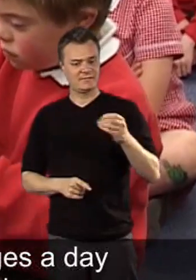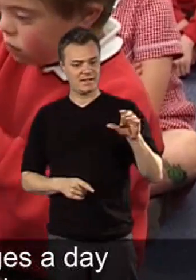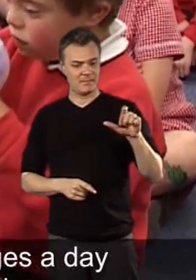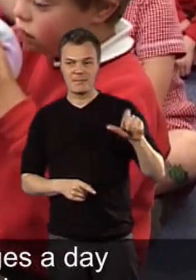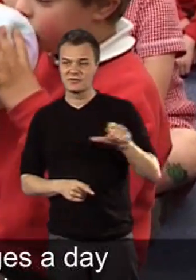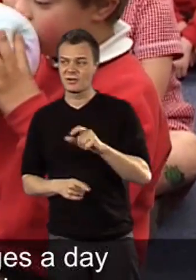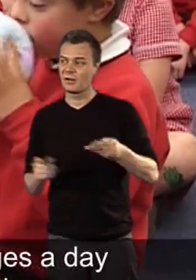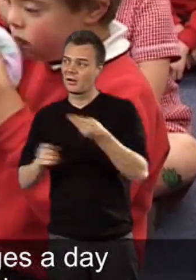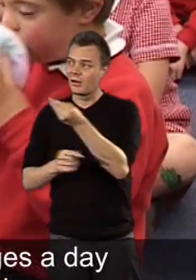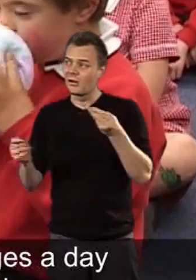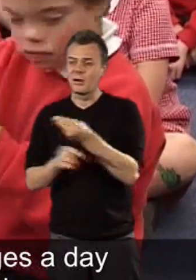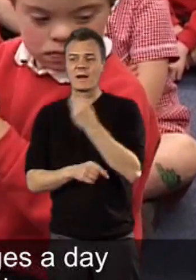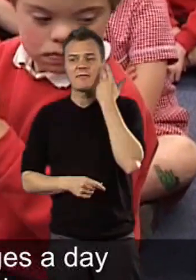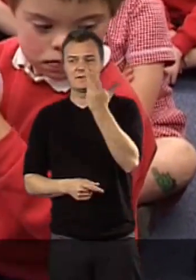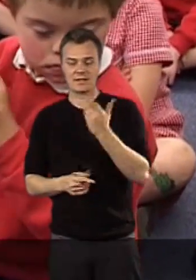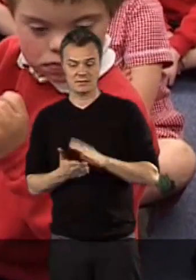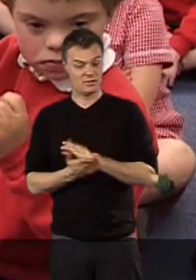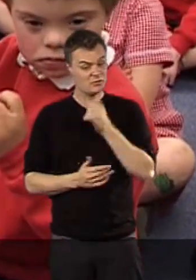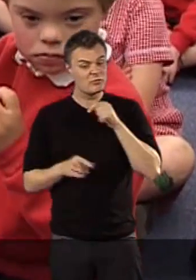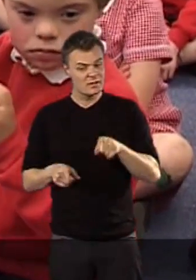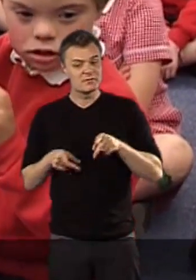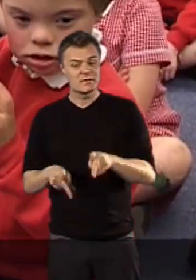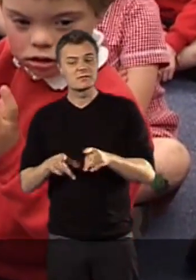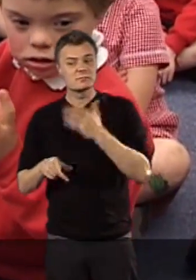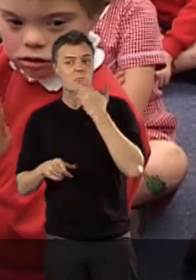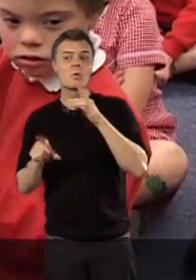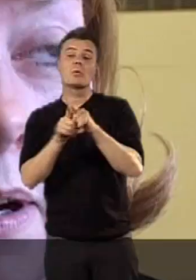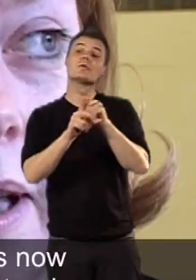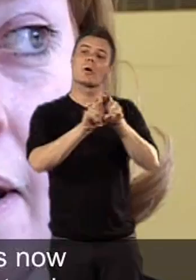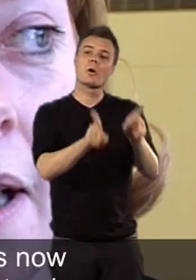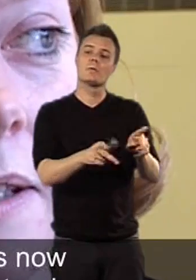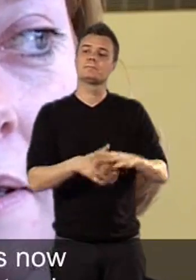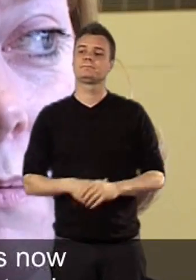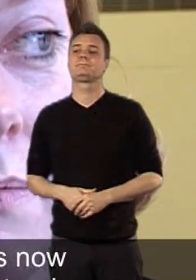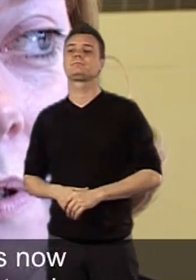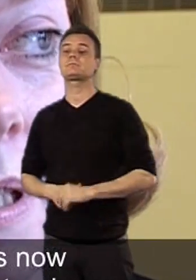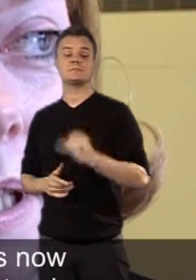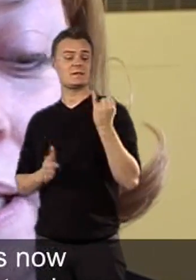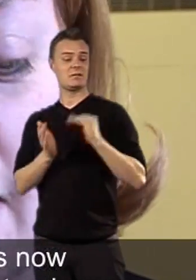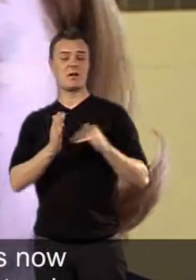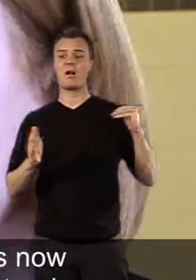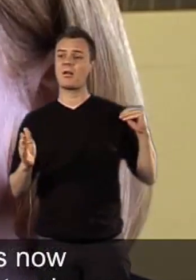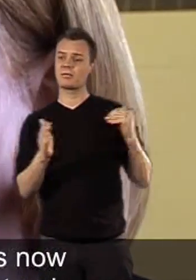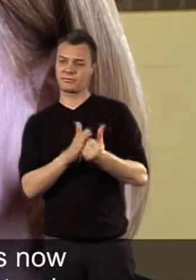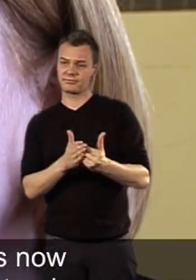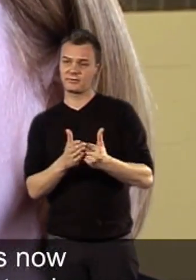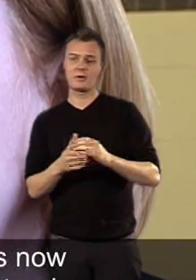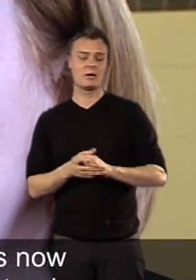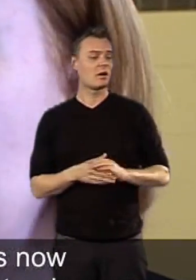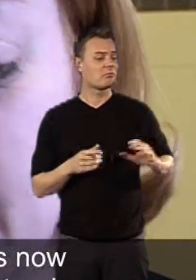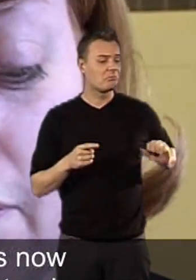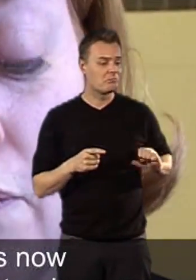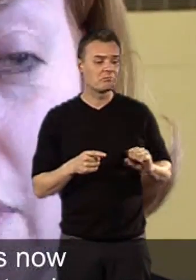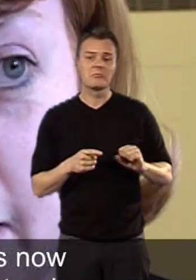day and so he uses this system everywhere in school and at home. In the last, let's say six months now,